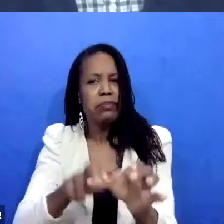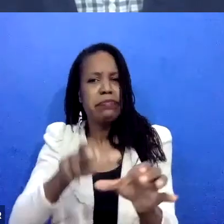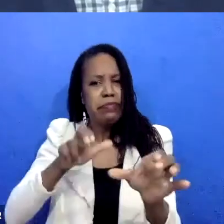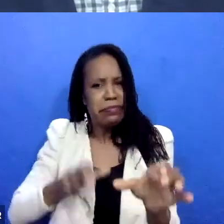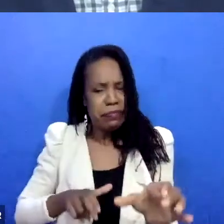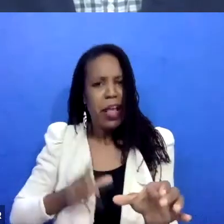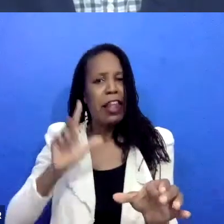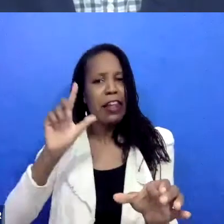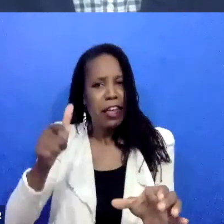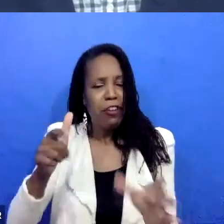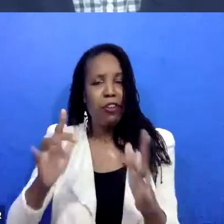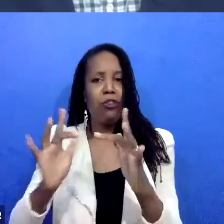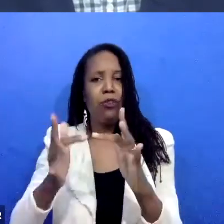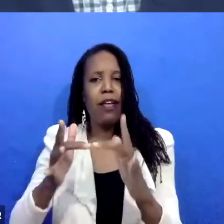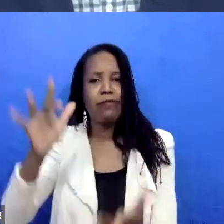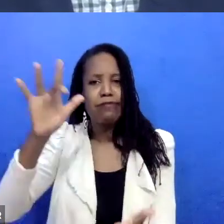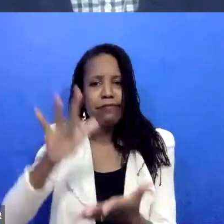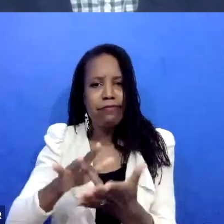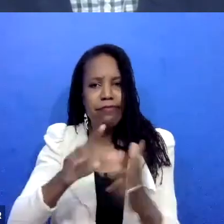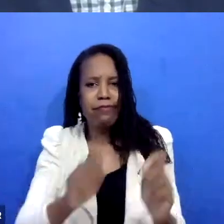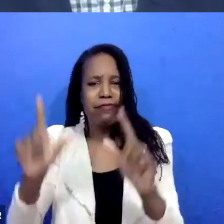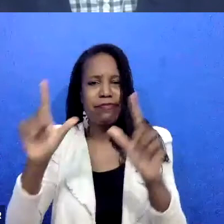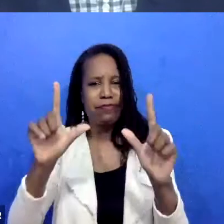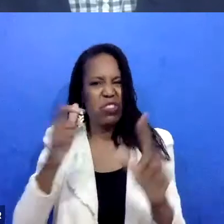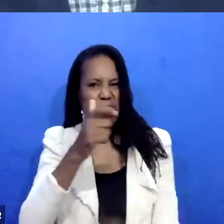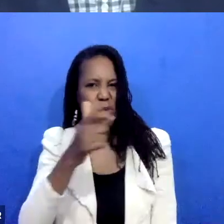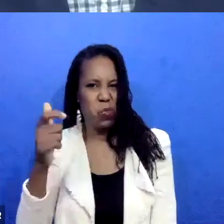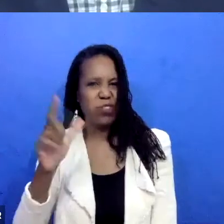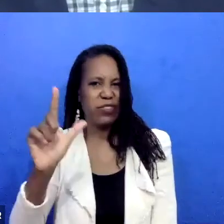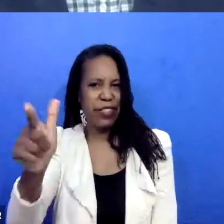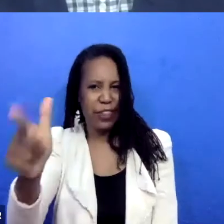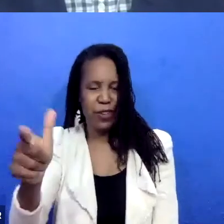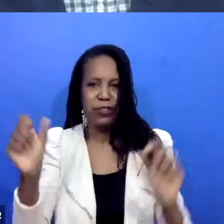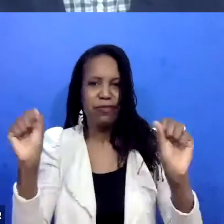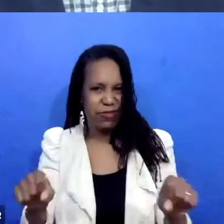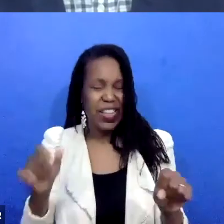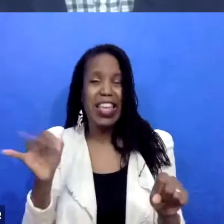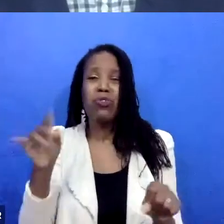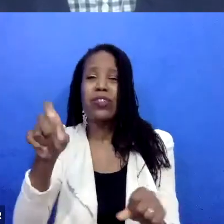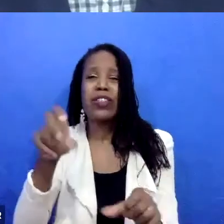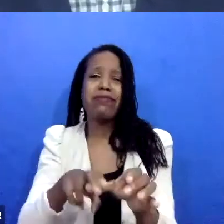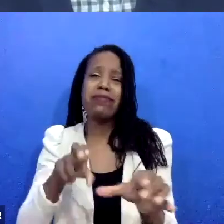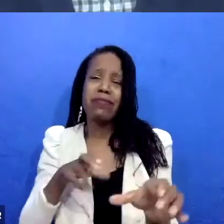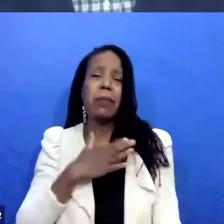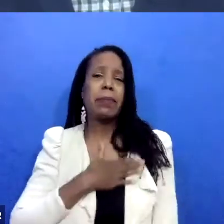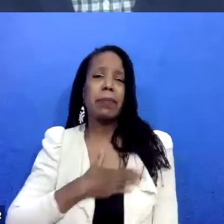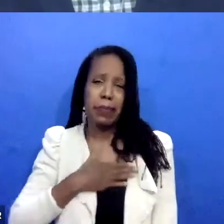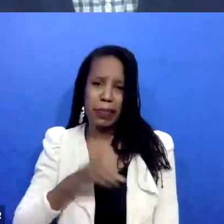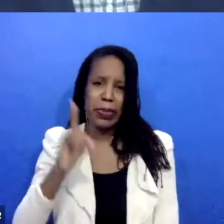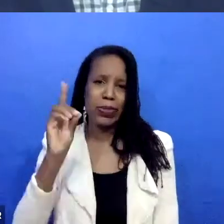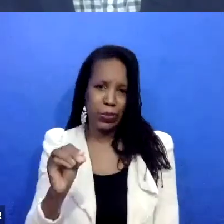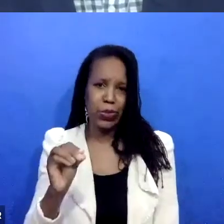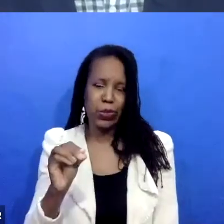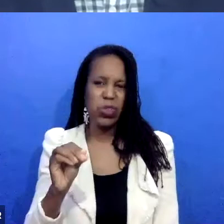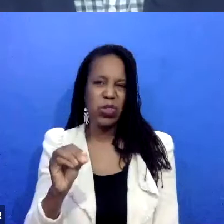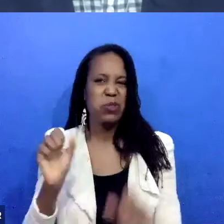said, I'm going to turn it over to both of our speakers by asking you to briefly introduce yourselves and speak